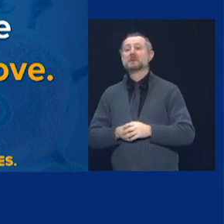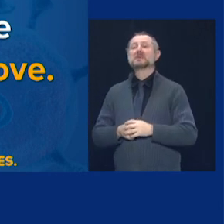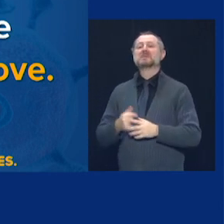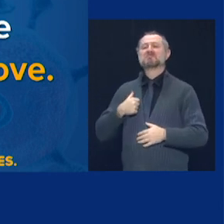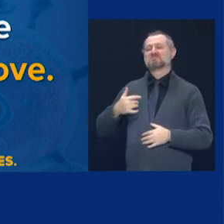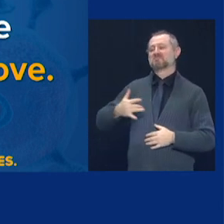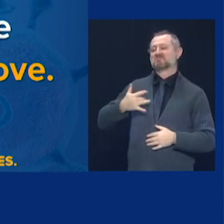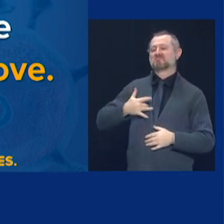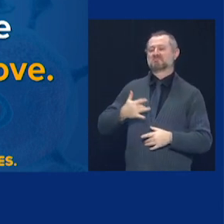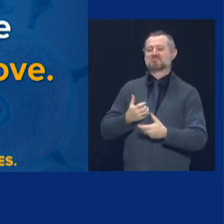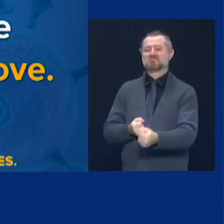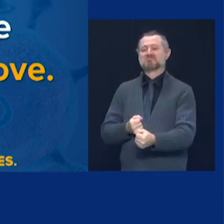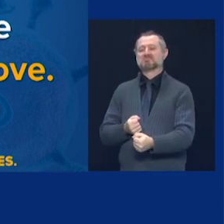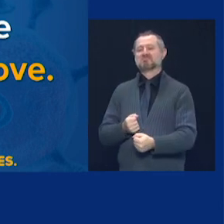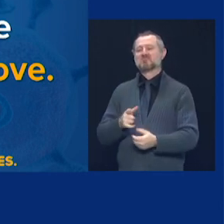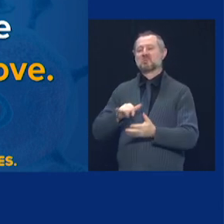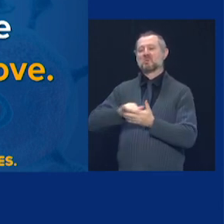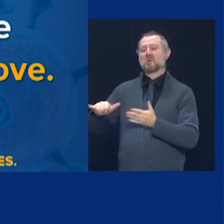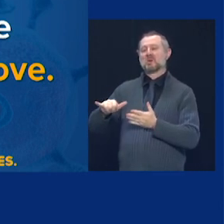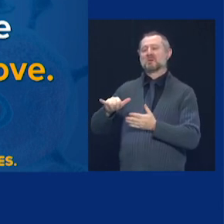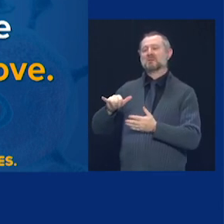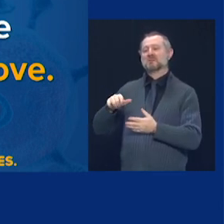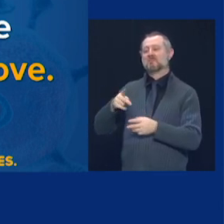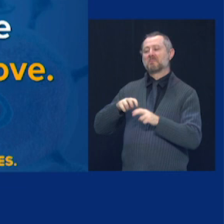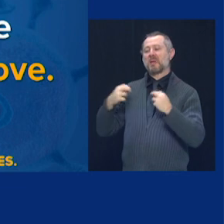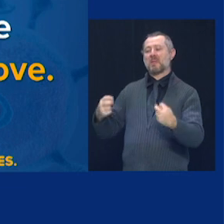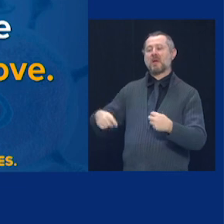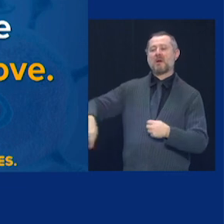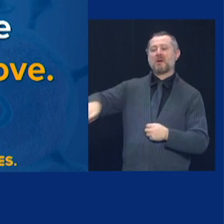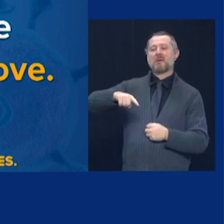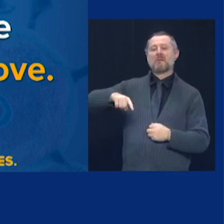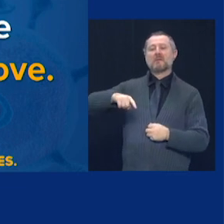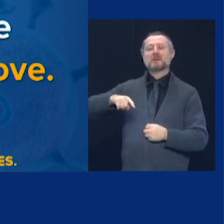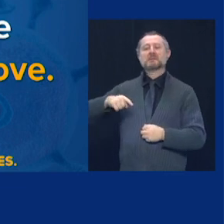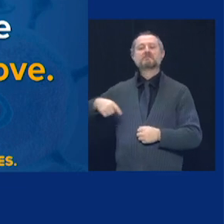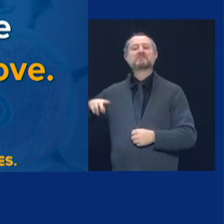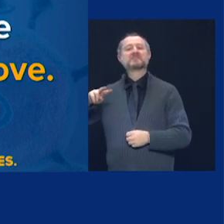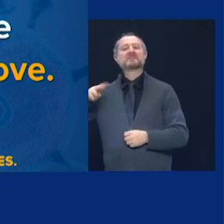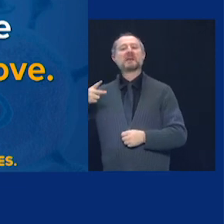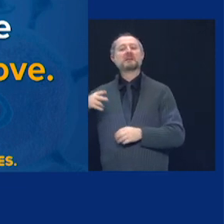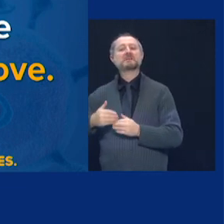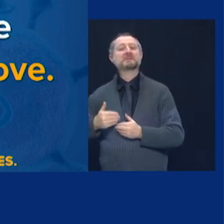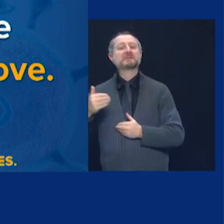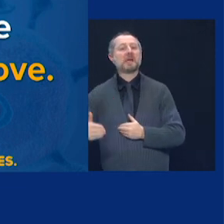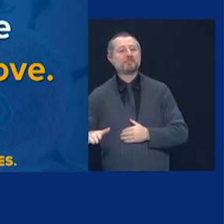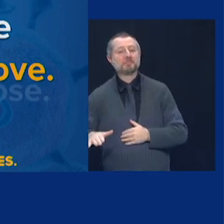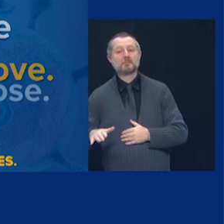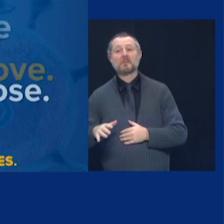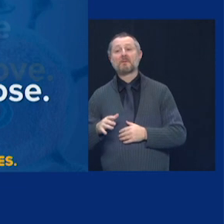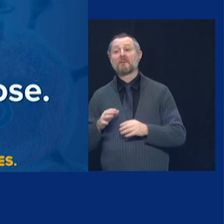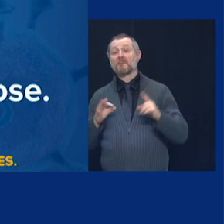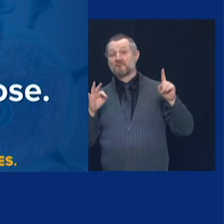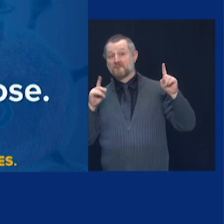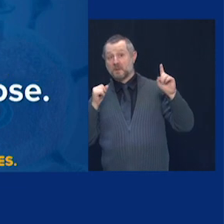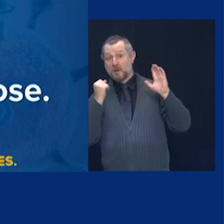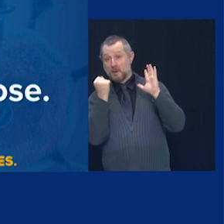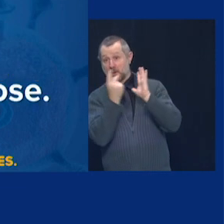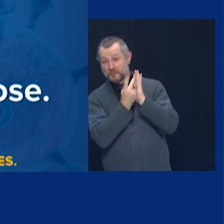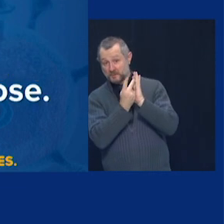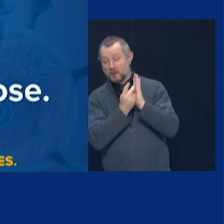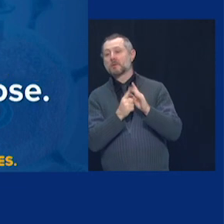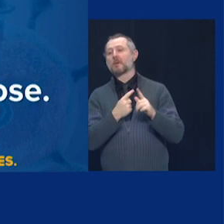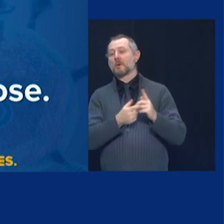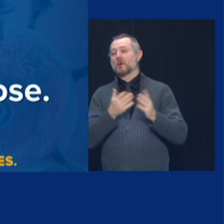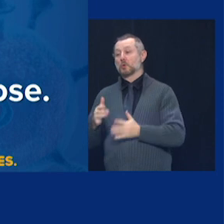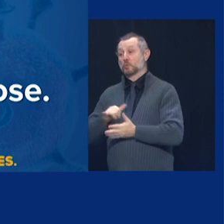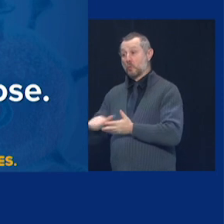as a second panel to approve, is going to go a long way towards battling that skepticism about the approval